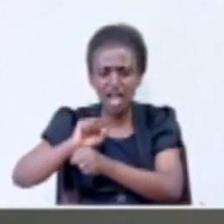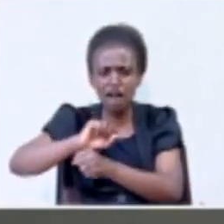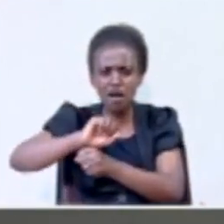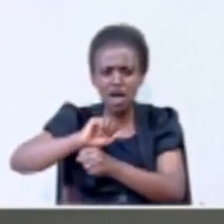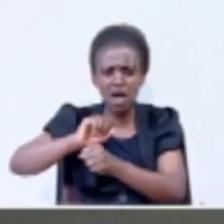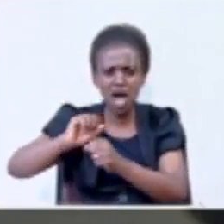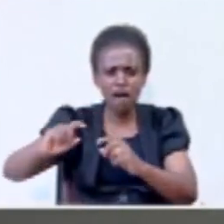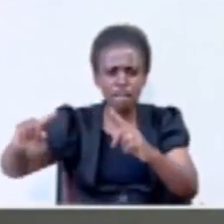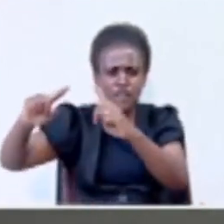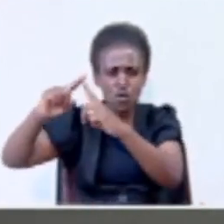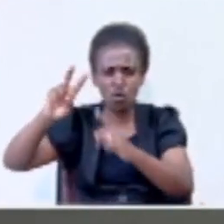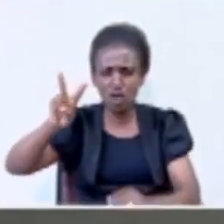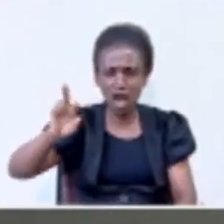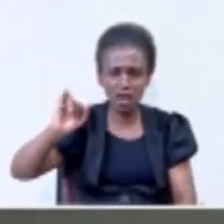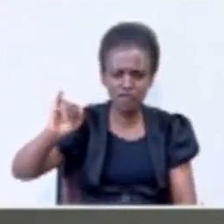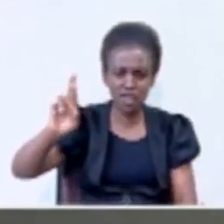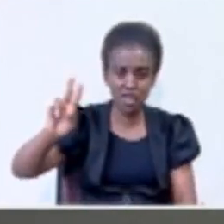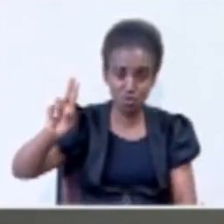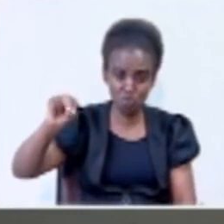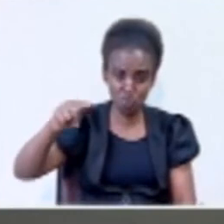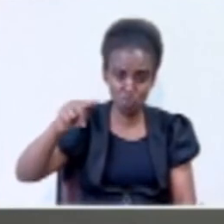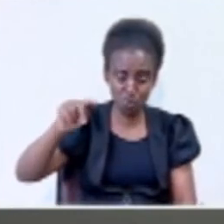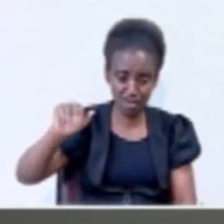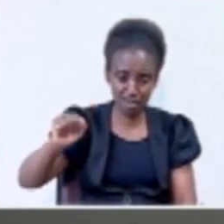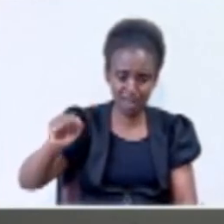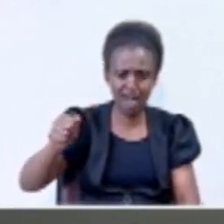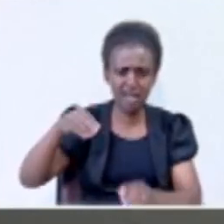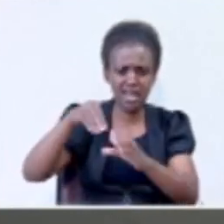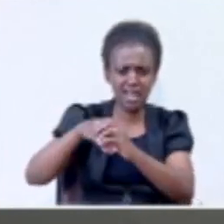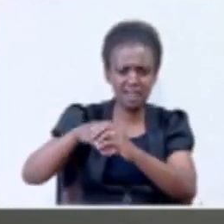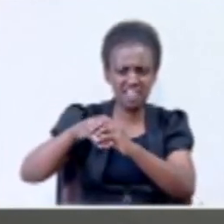massive in the, on the DRC side.